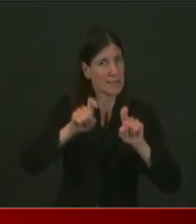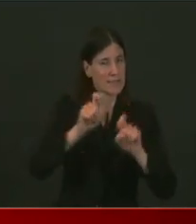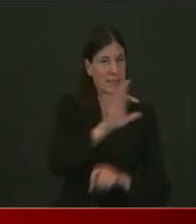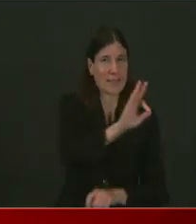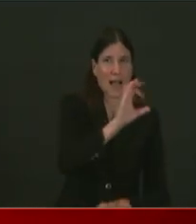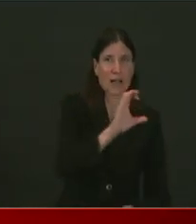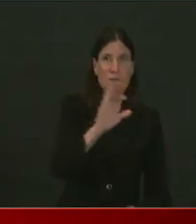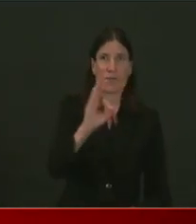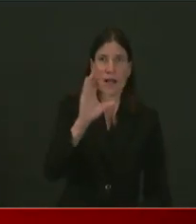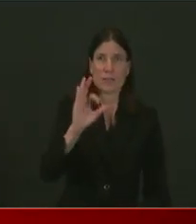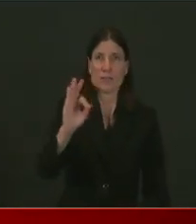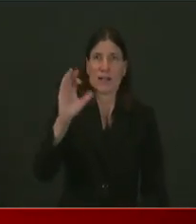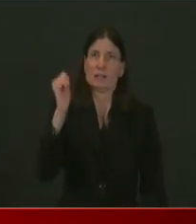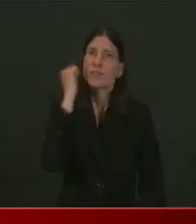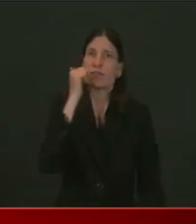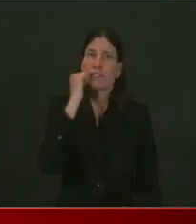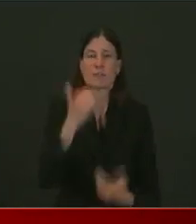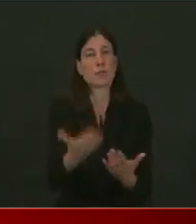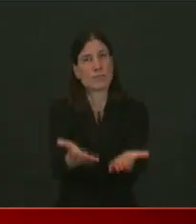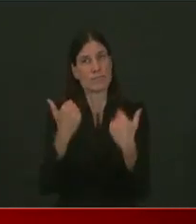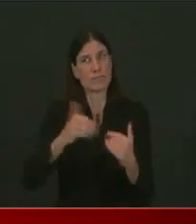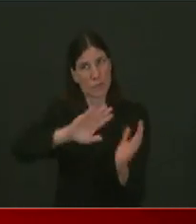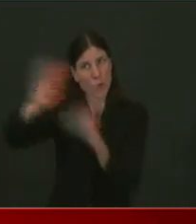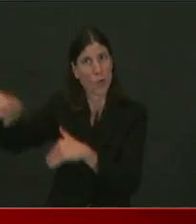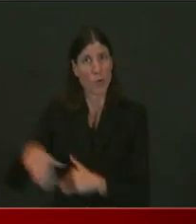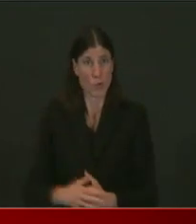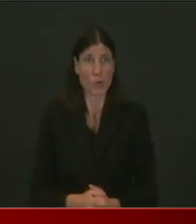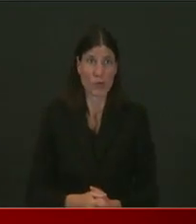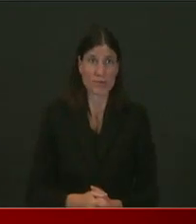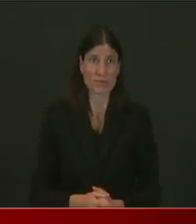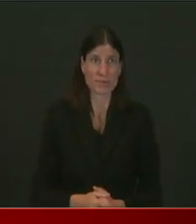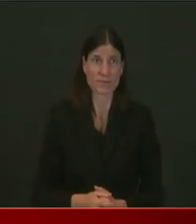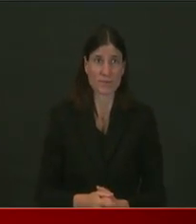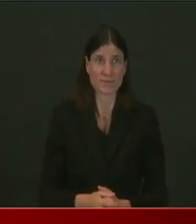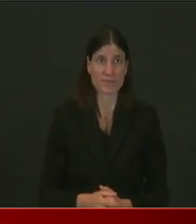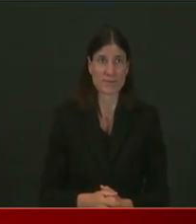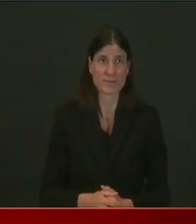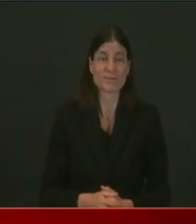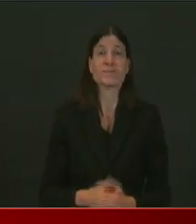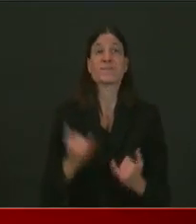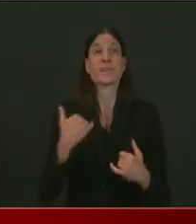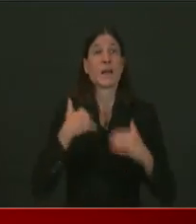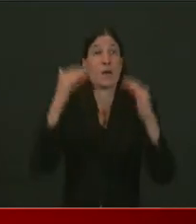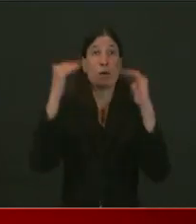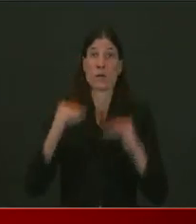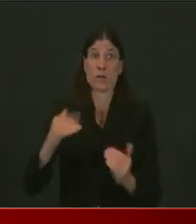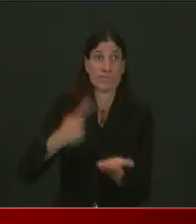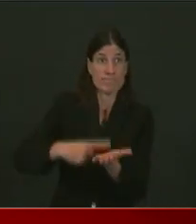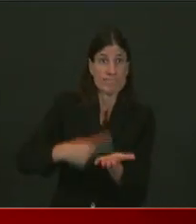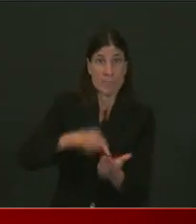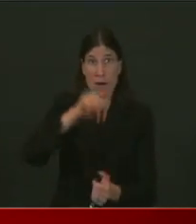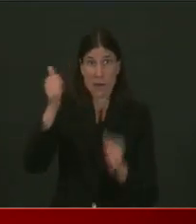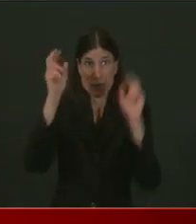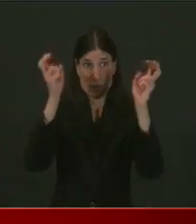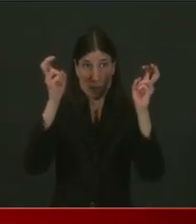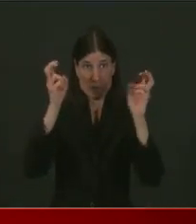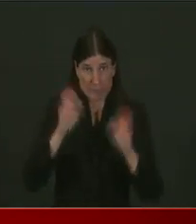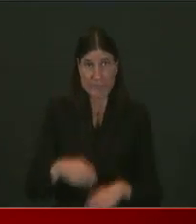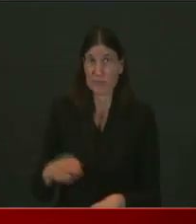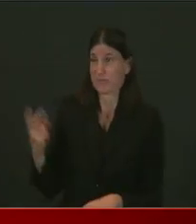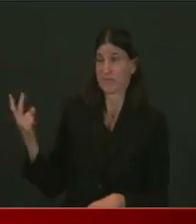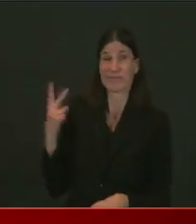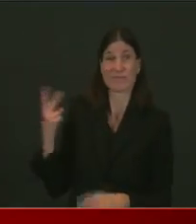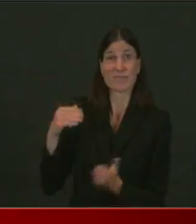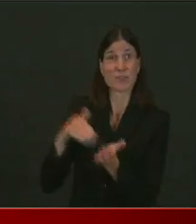to, um, the need for having an equity lens on everything we do and meeting the needs of the crisis.